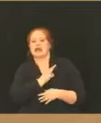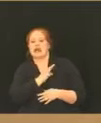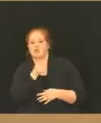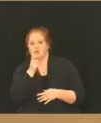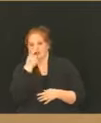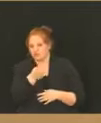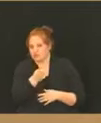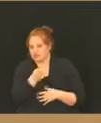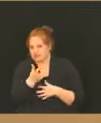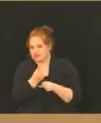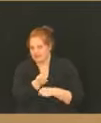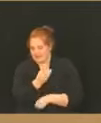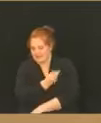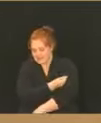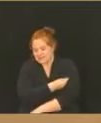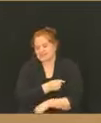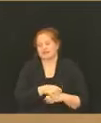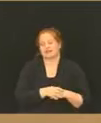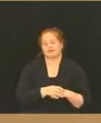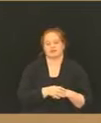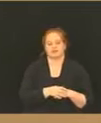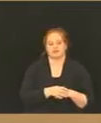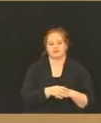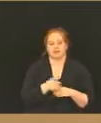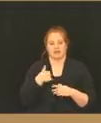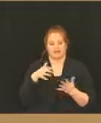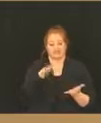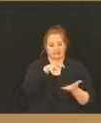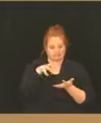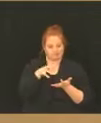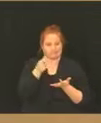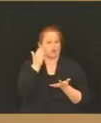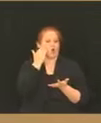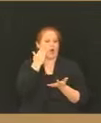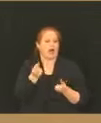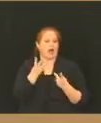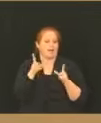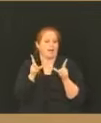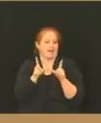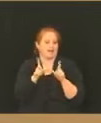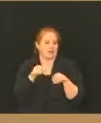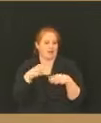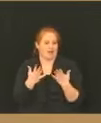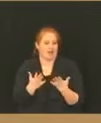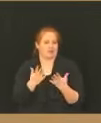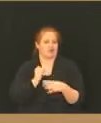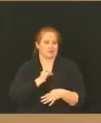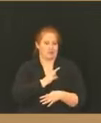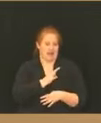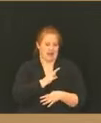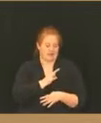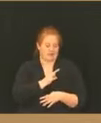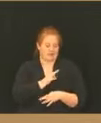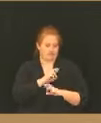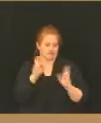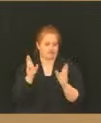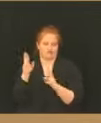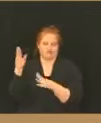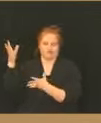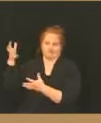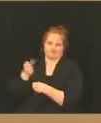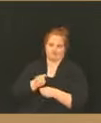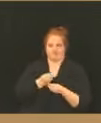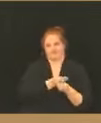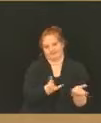obtaining the vaccine. And that way we will have an understanding of how many child care licensing providers, child care providers we have so that we can